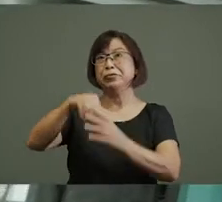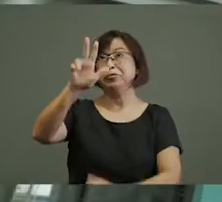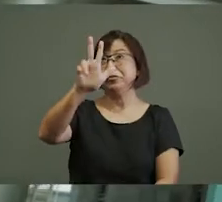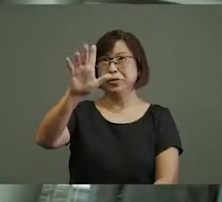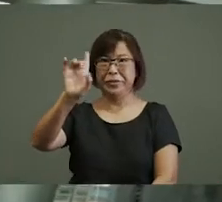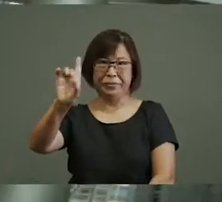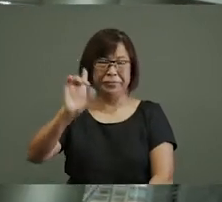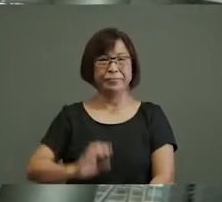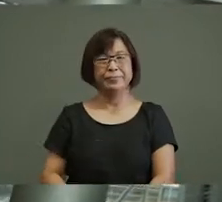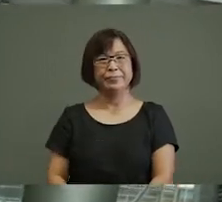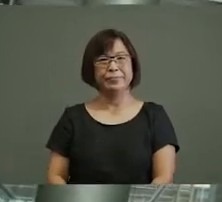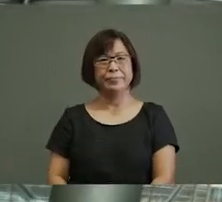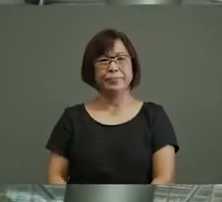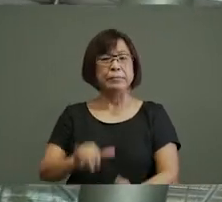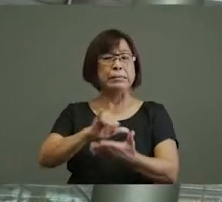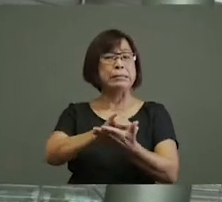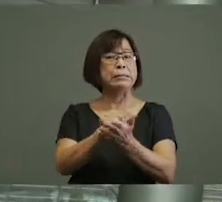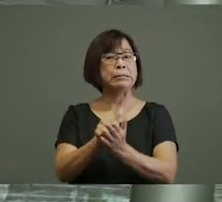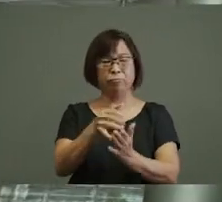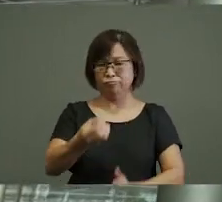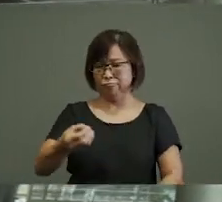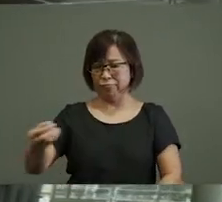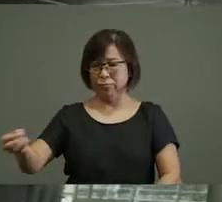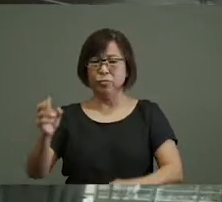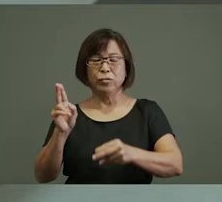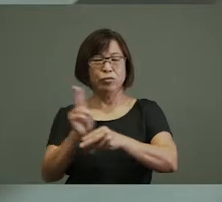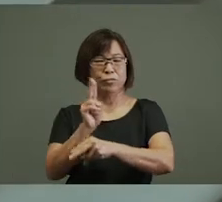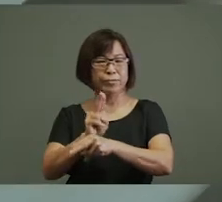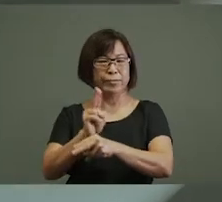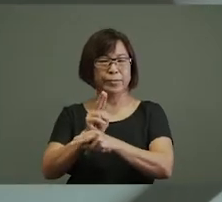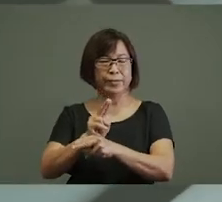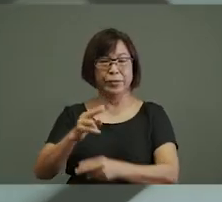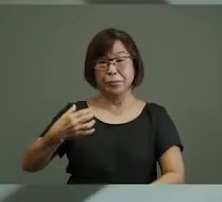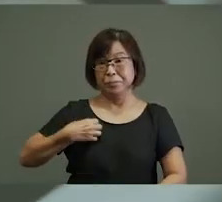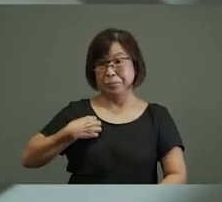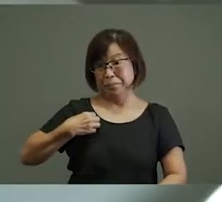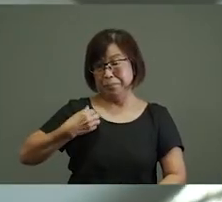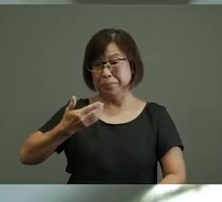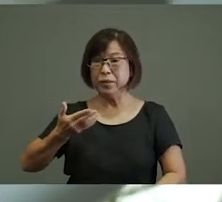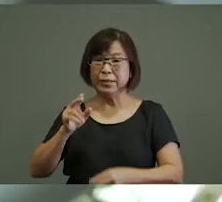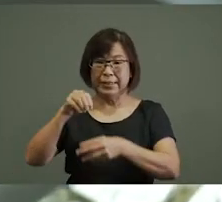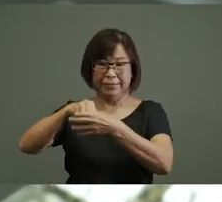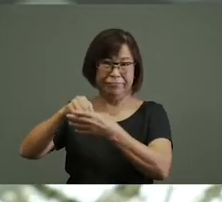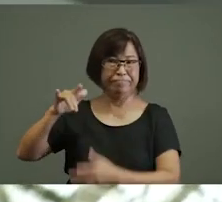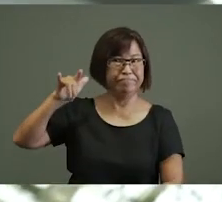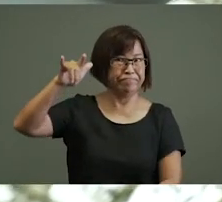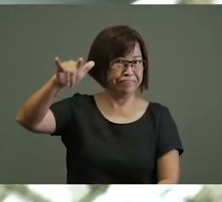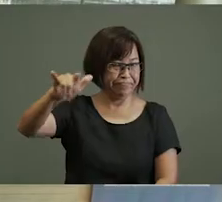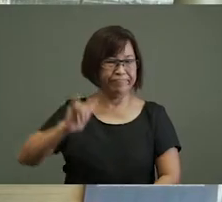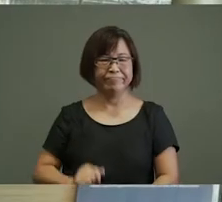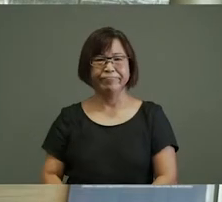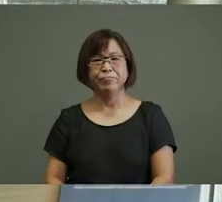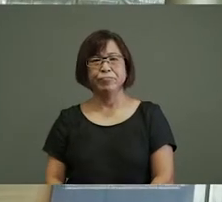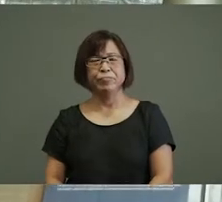These painterly objects are actually made on aeronautical fabric which is a material I use for my own paintings.